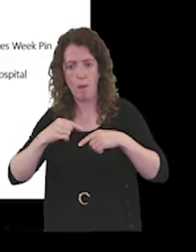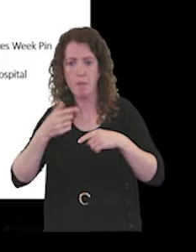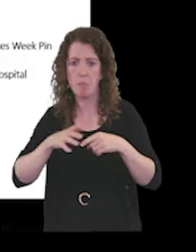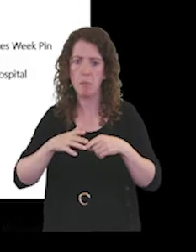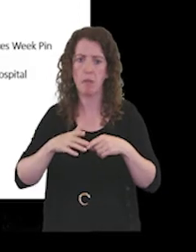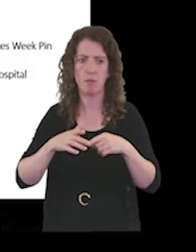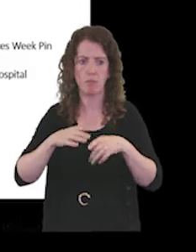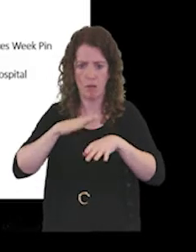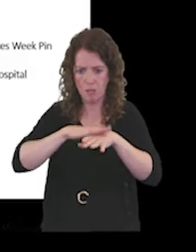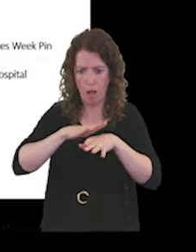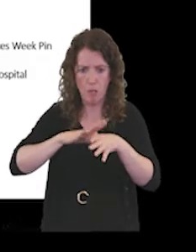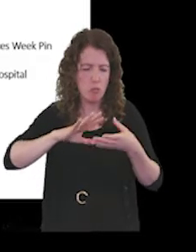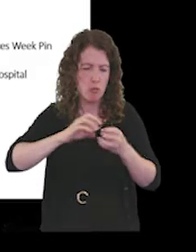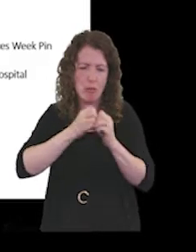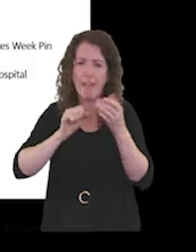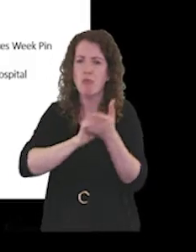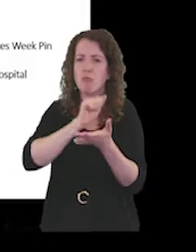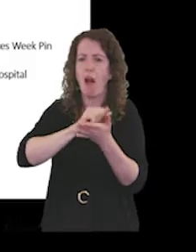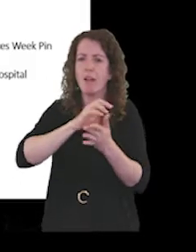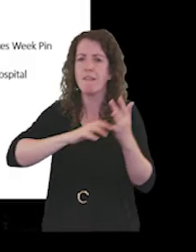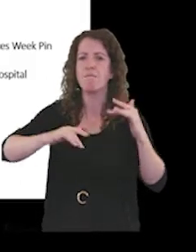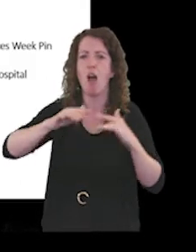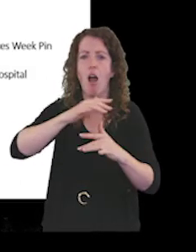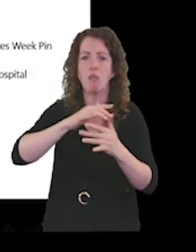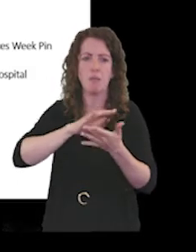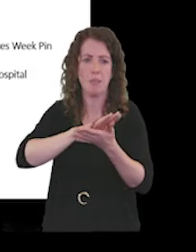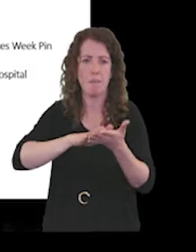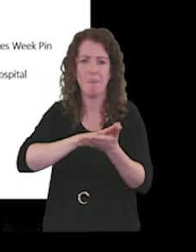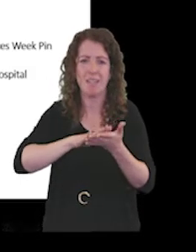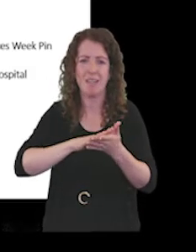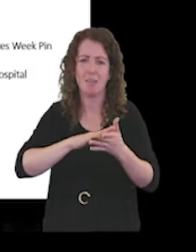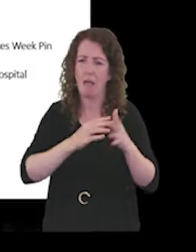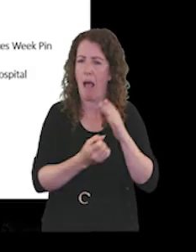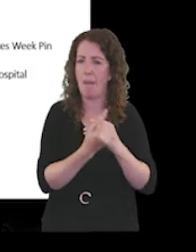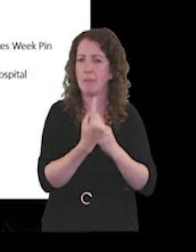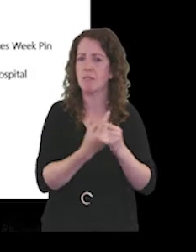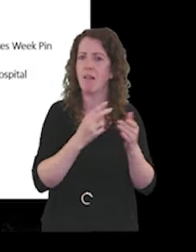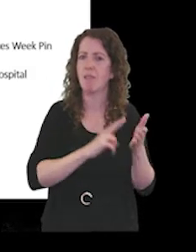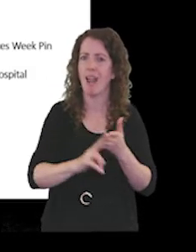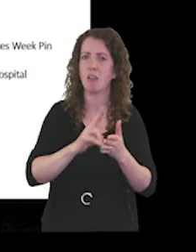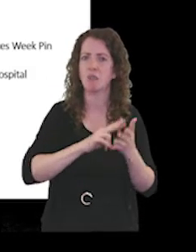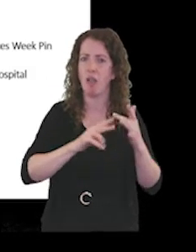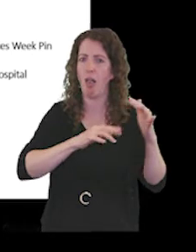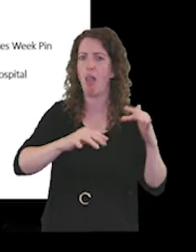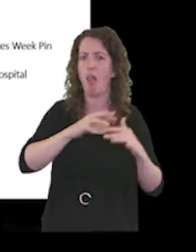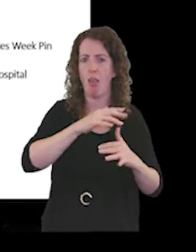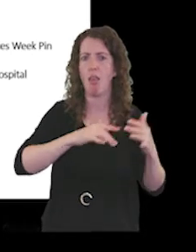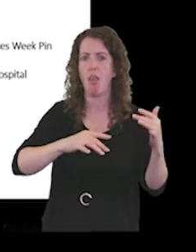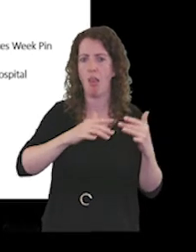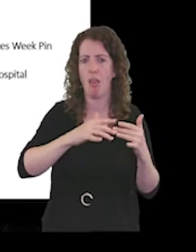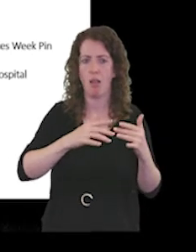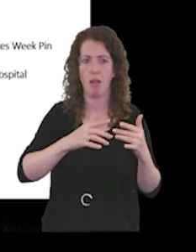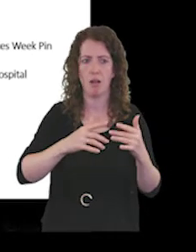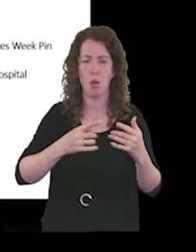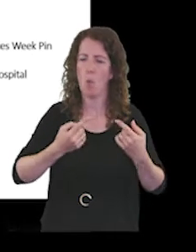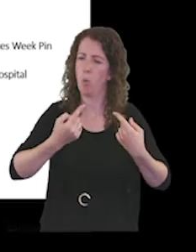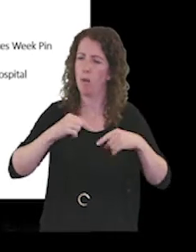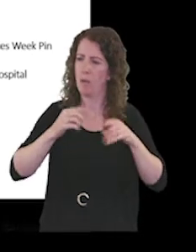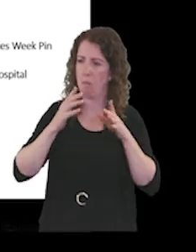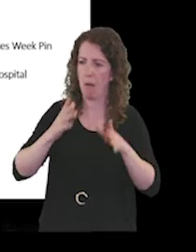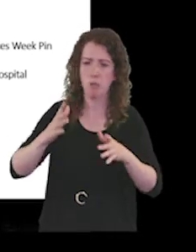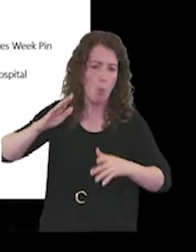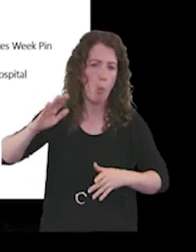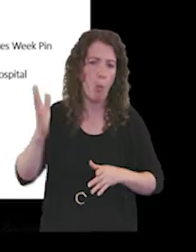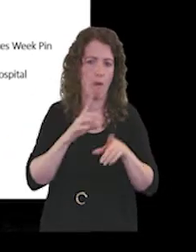environment so the culture can grow organically and that's that's we live and breathe our values.